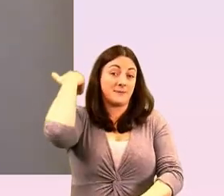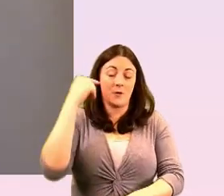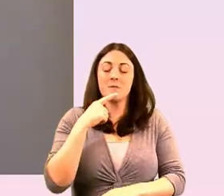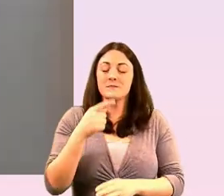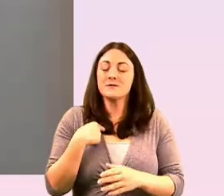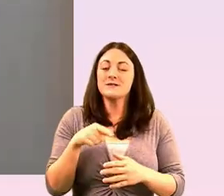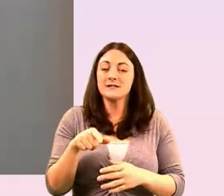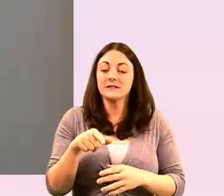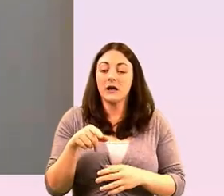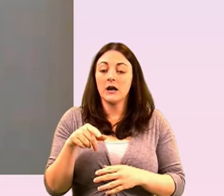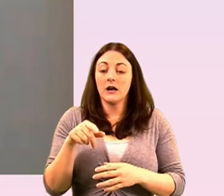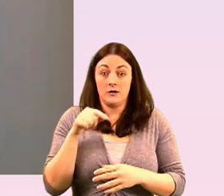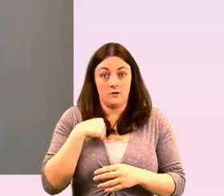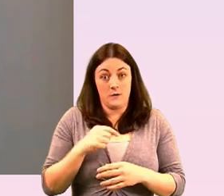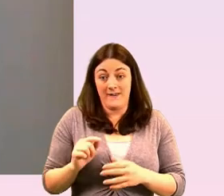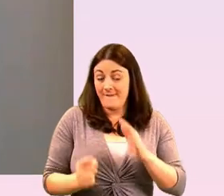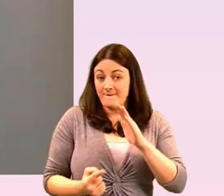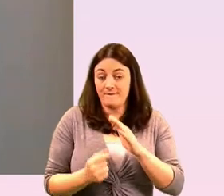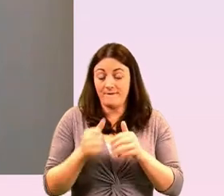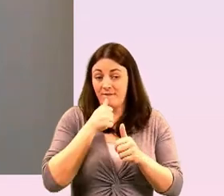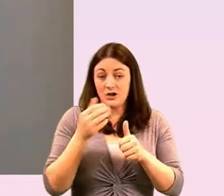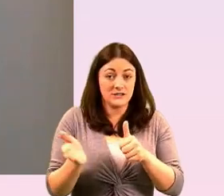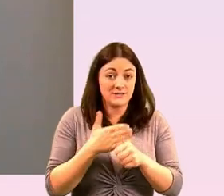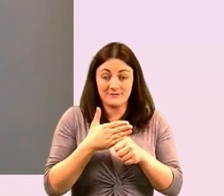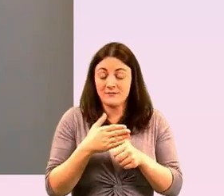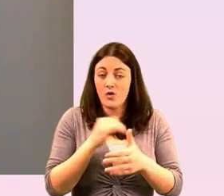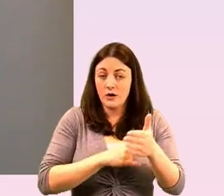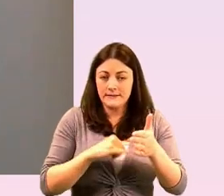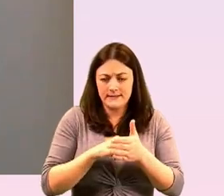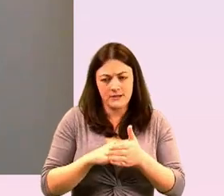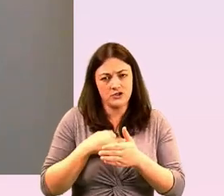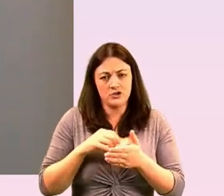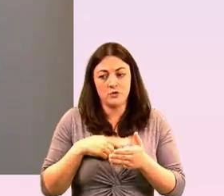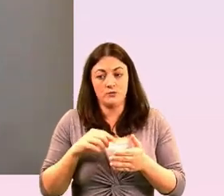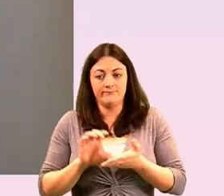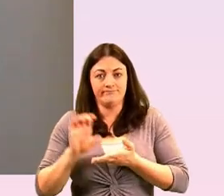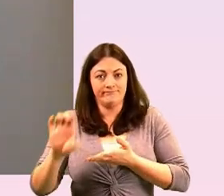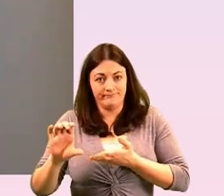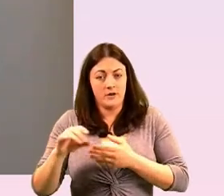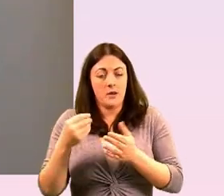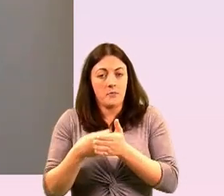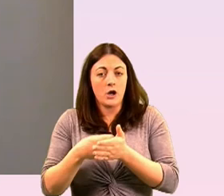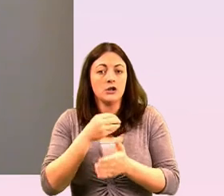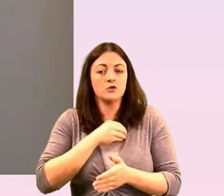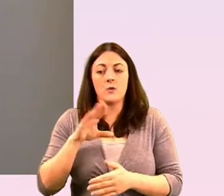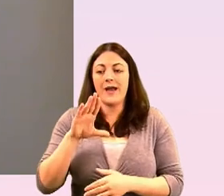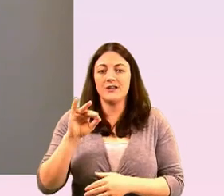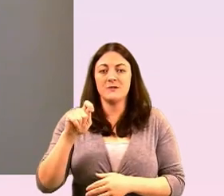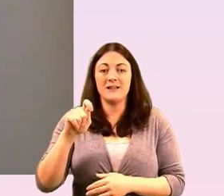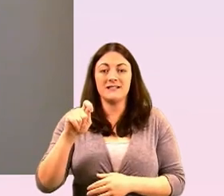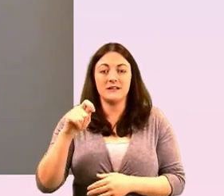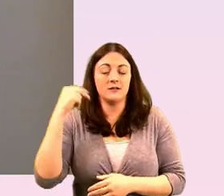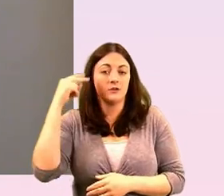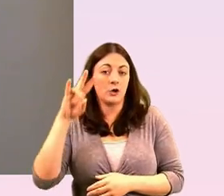in uh one of the first organizations to give uh lgbt noise any money which just shows their uh kind of